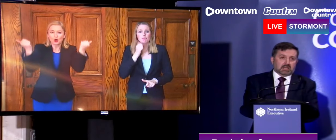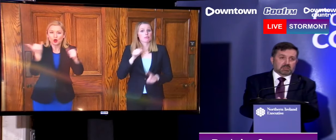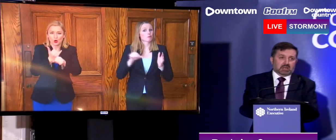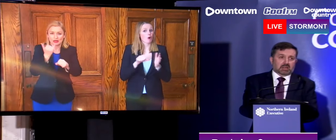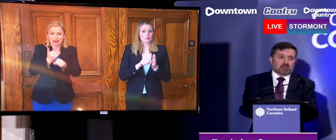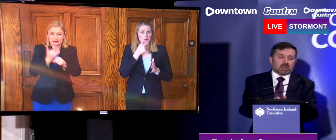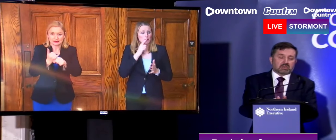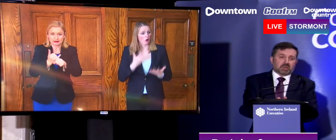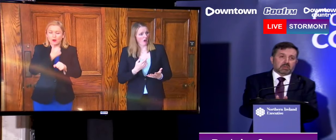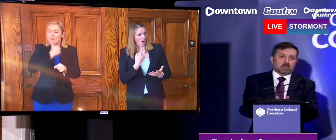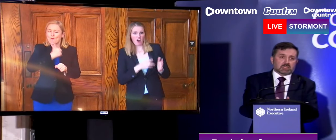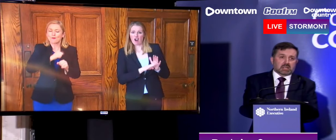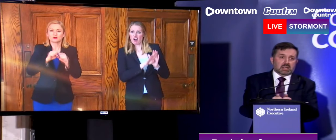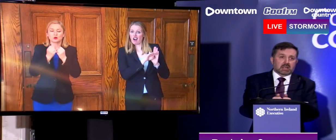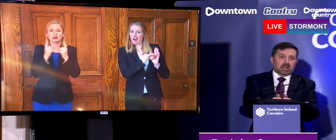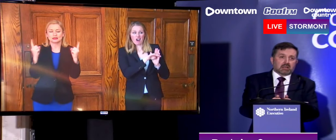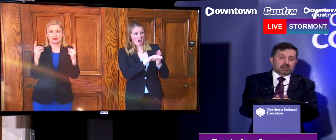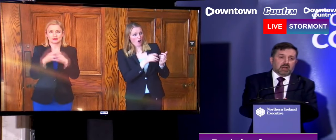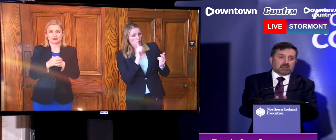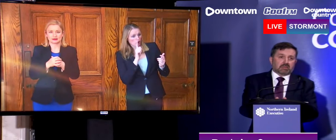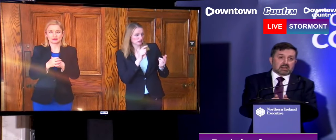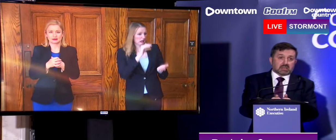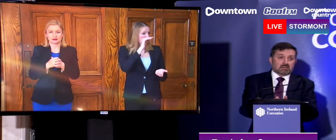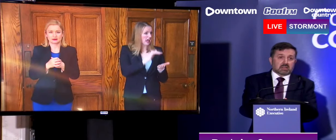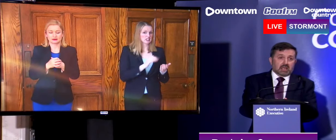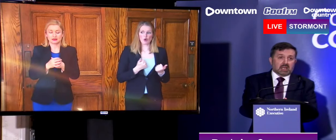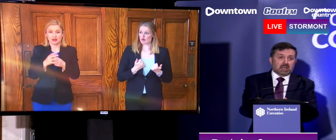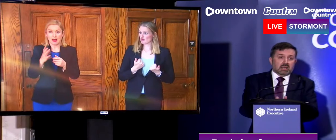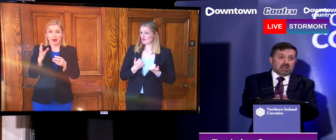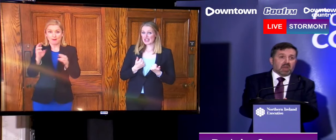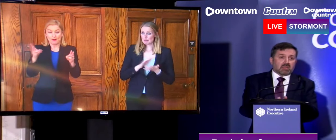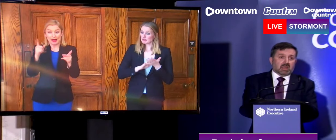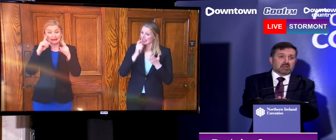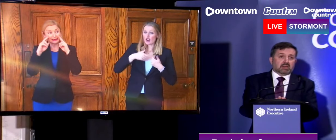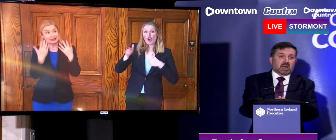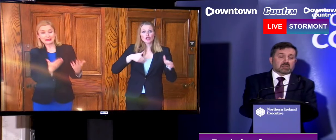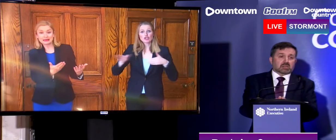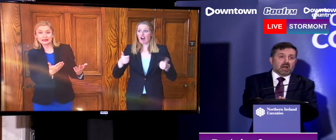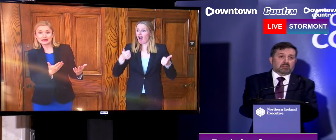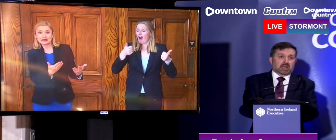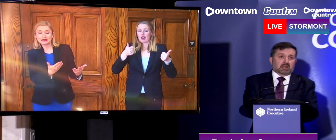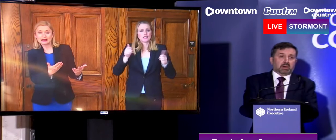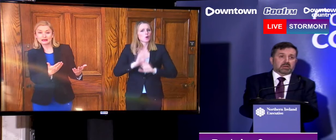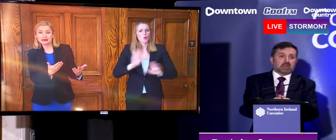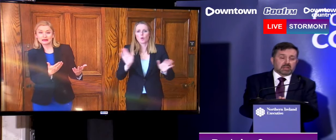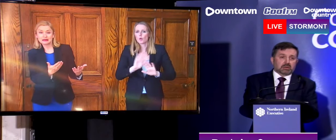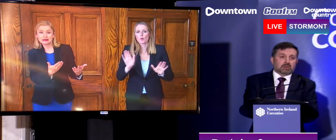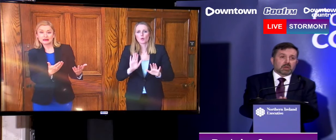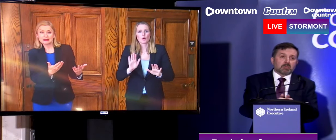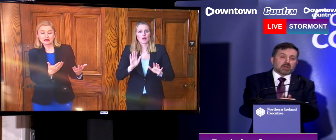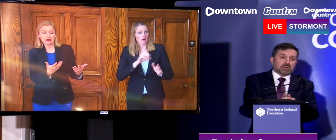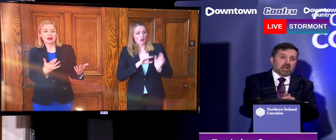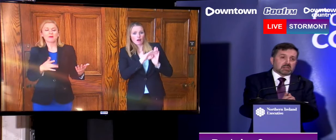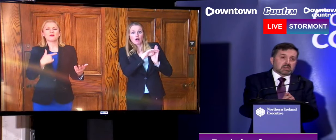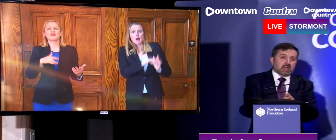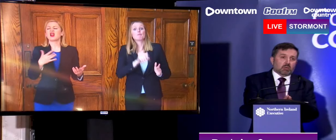at this minute in time, because if people don't see the direct effect it's having today, they may think that their actions aren't playing a part. They do.